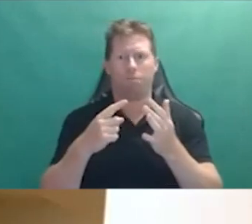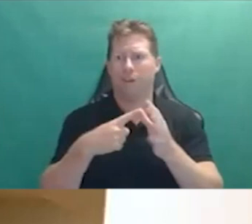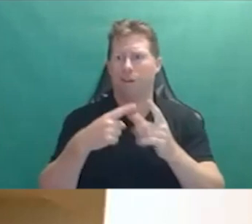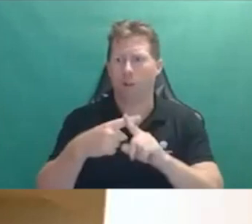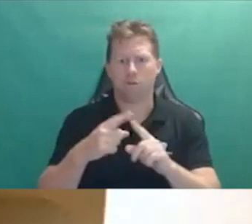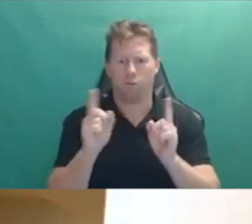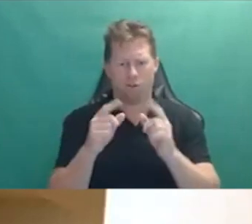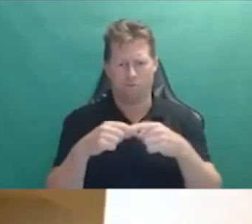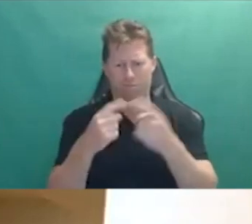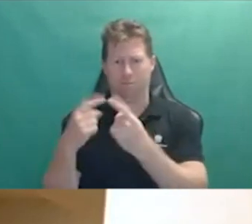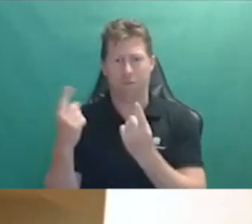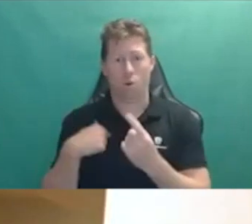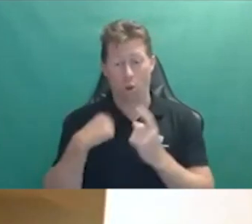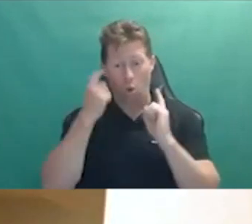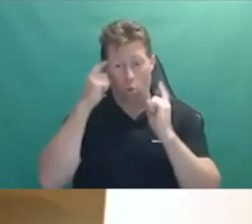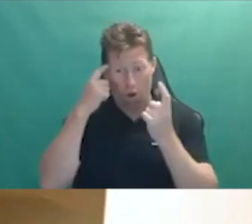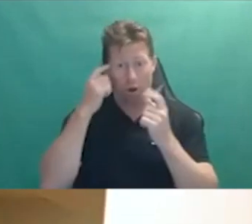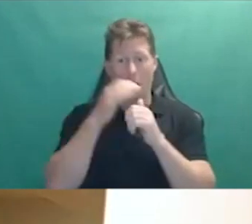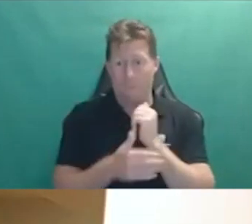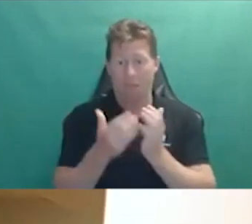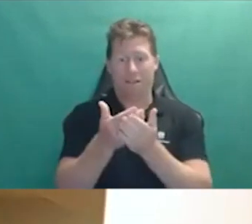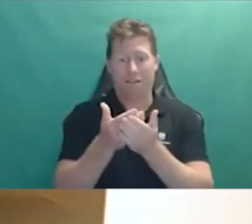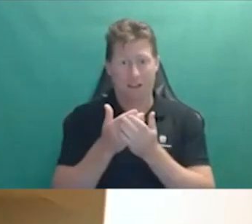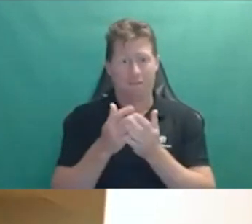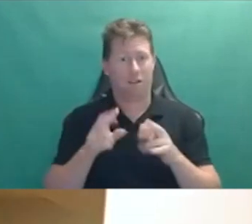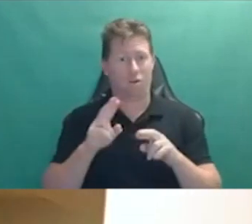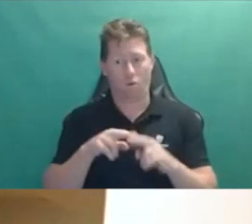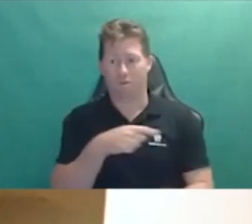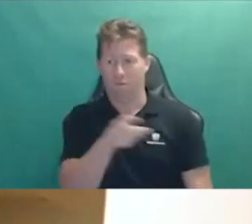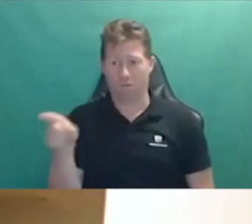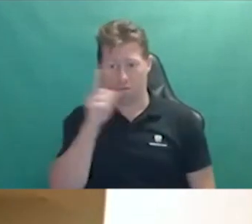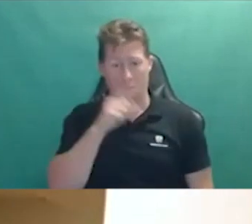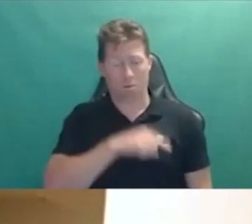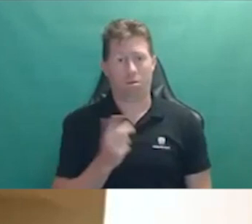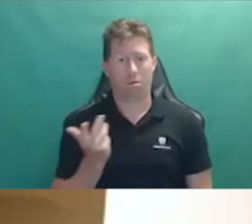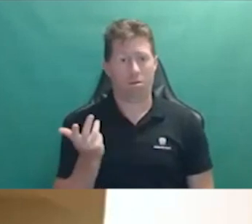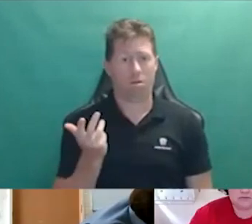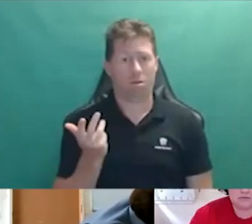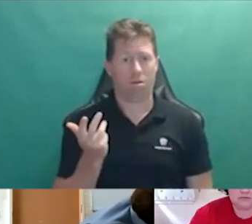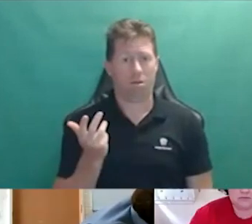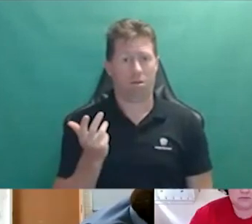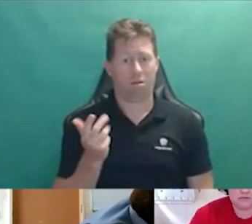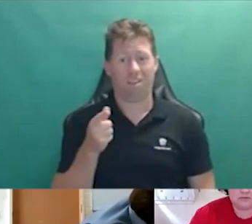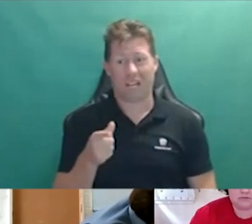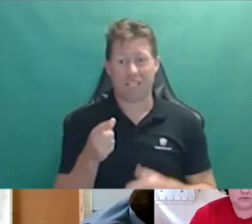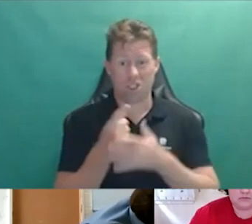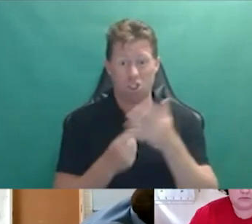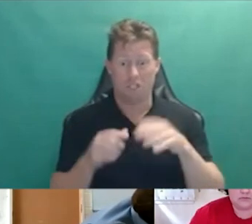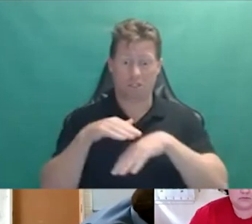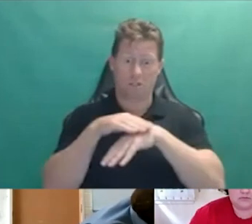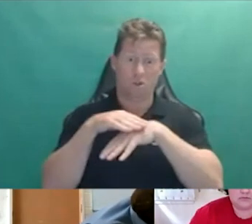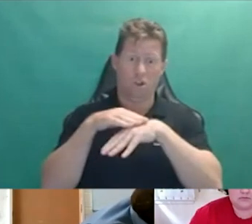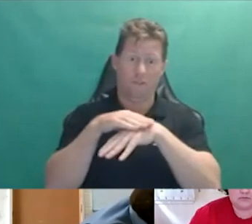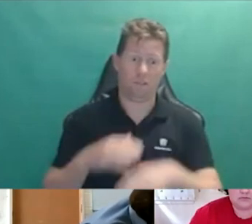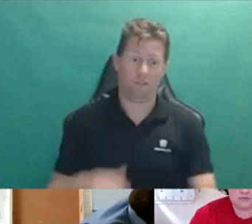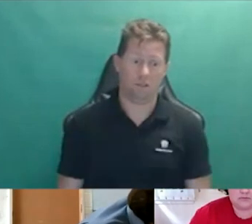worried about the cultural safety of First Nations people and people from core backgrounds and that's just the start of the list. Yes